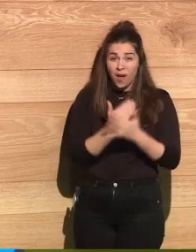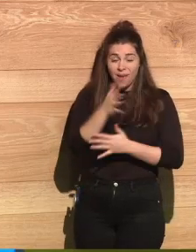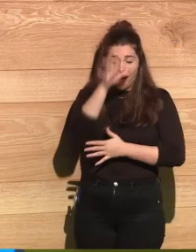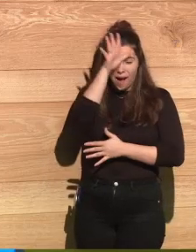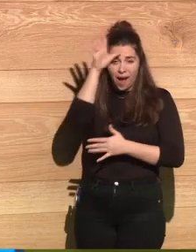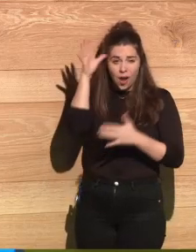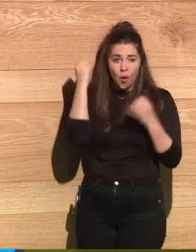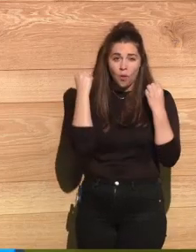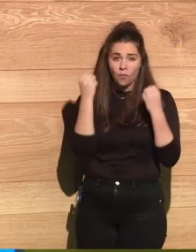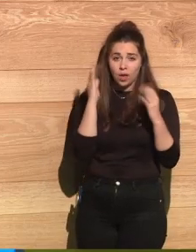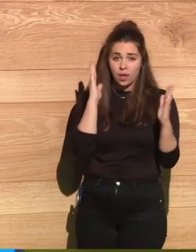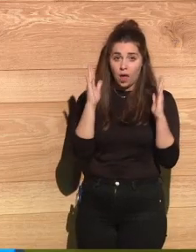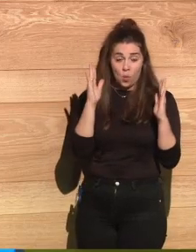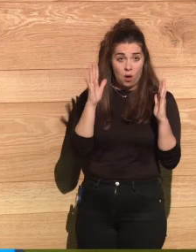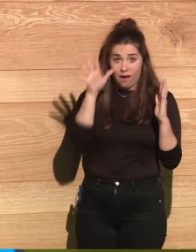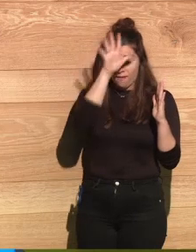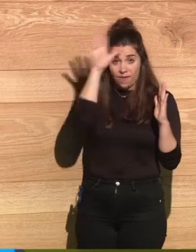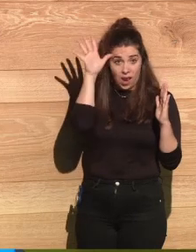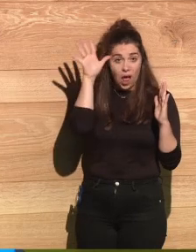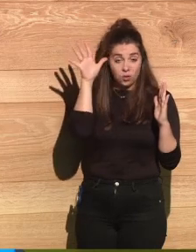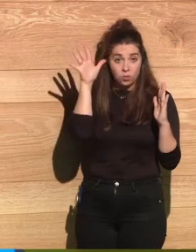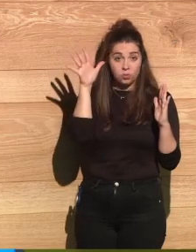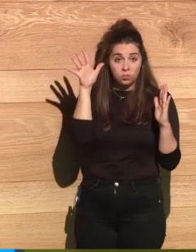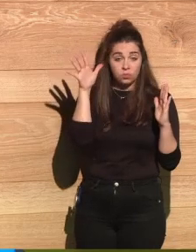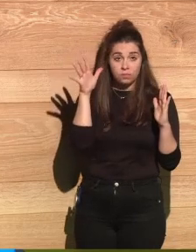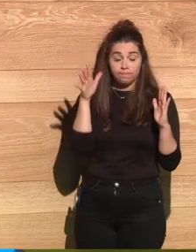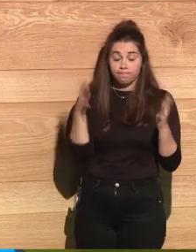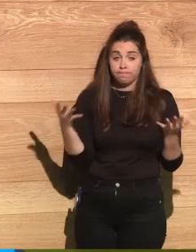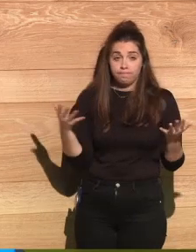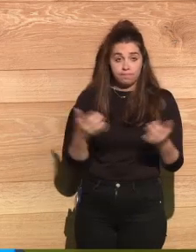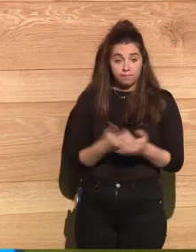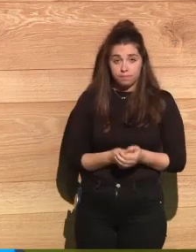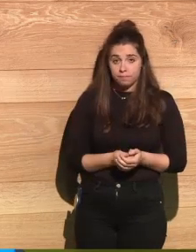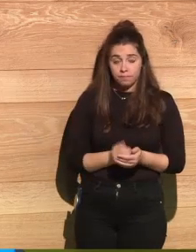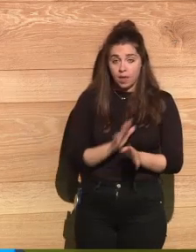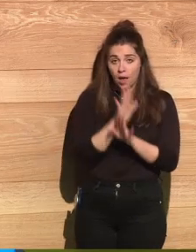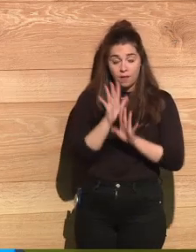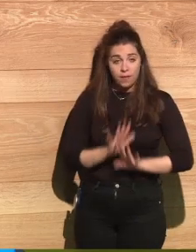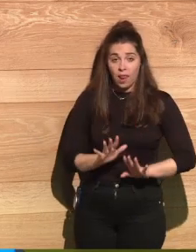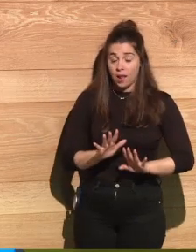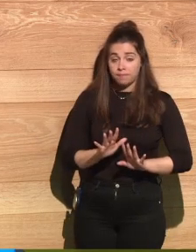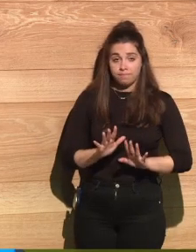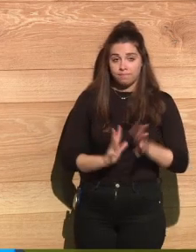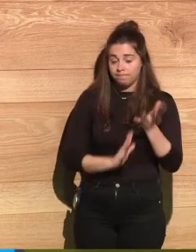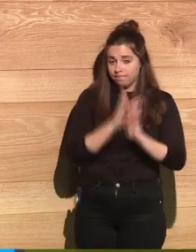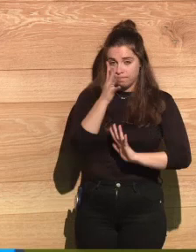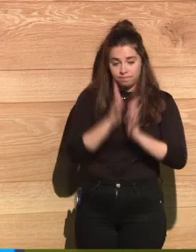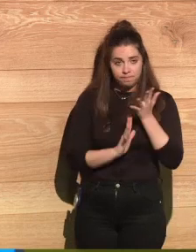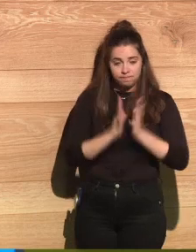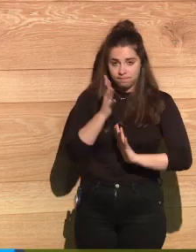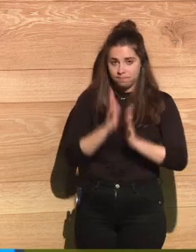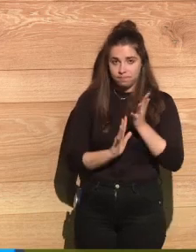were incinerated and vaporized